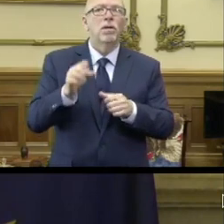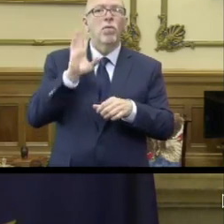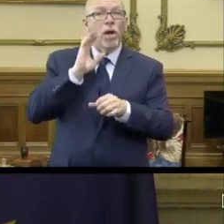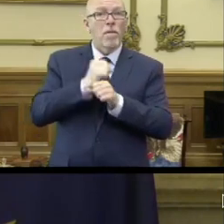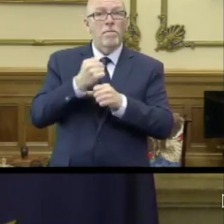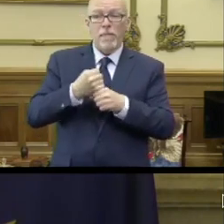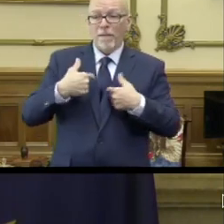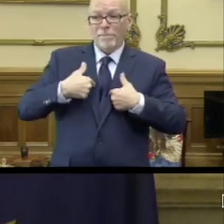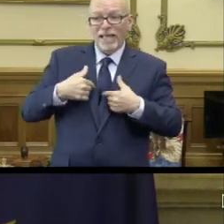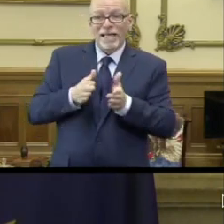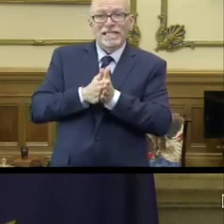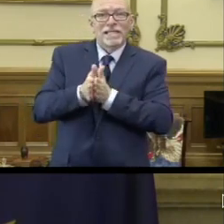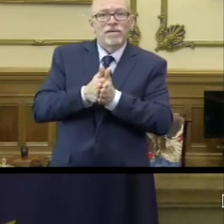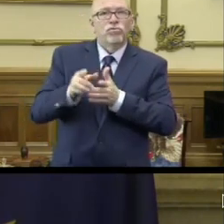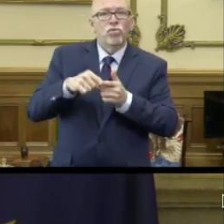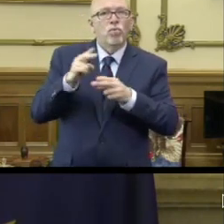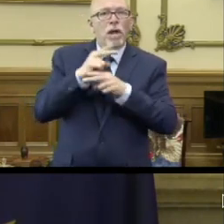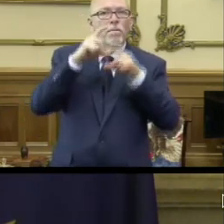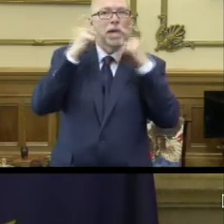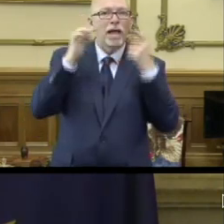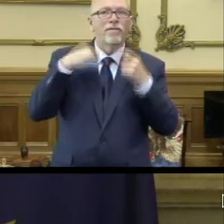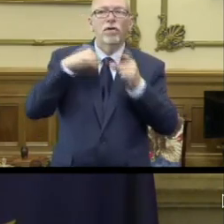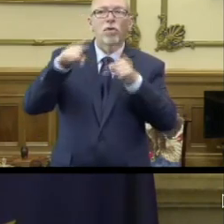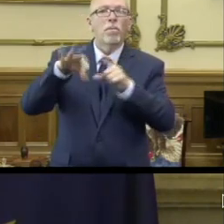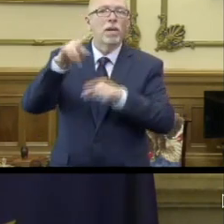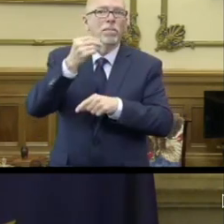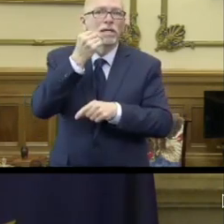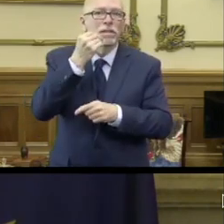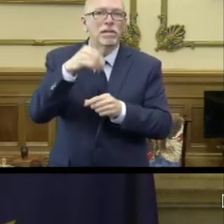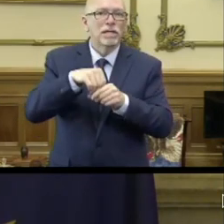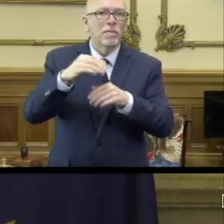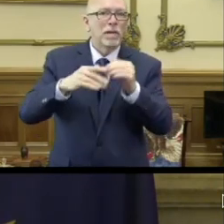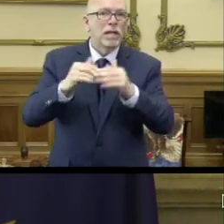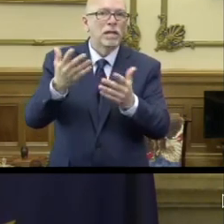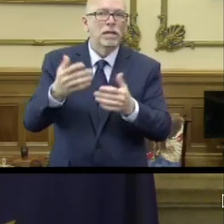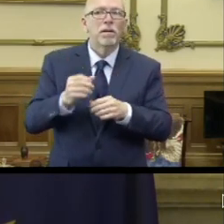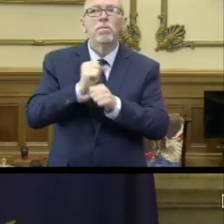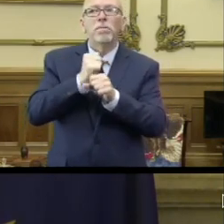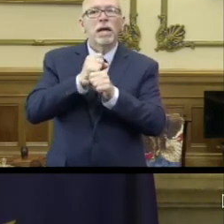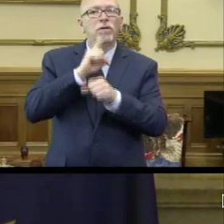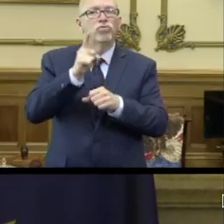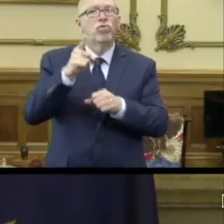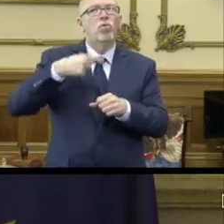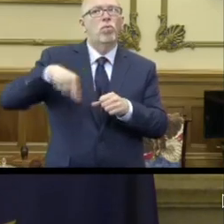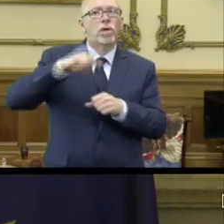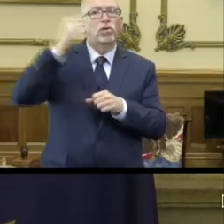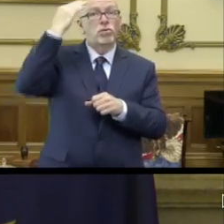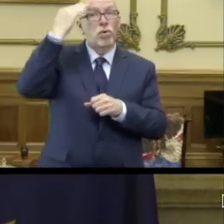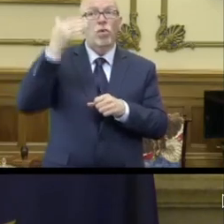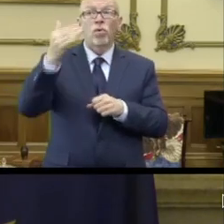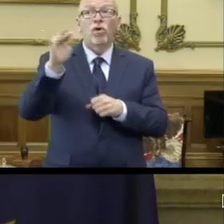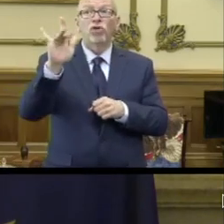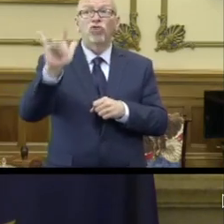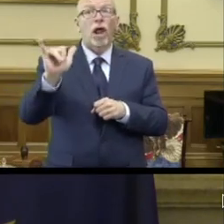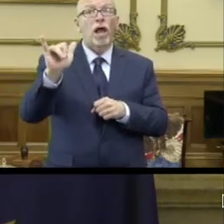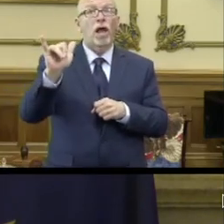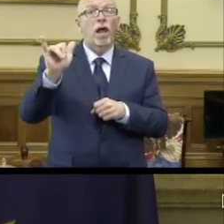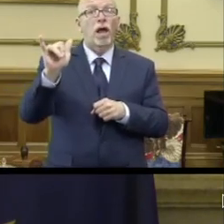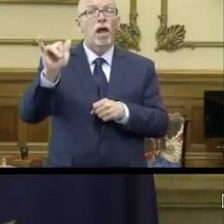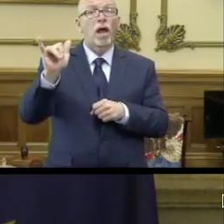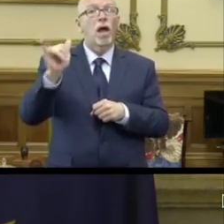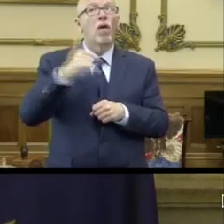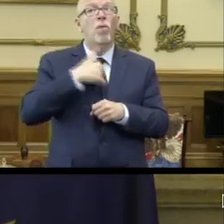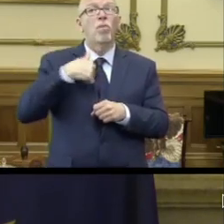me wearing my mask when I go pick up dinner inside a building to make sure that we know in July, we're